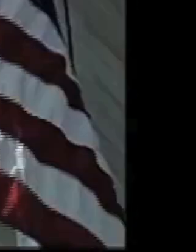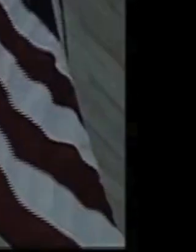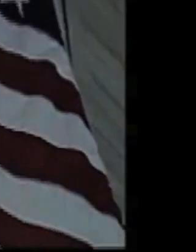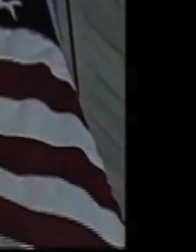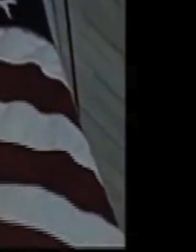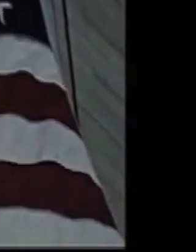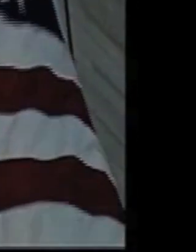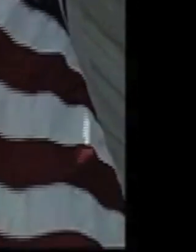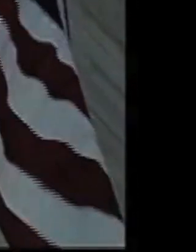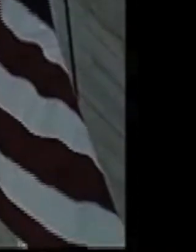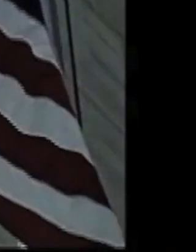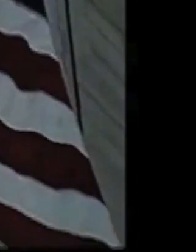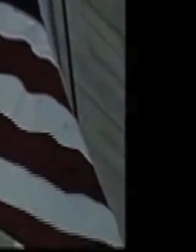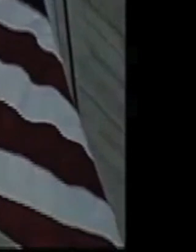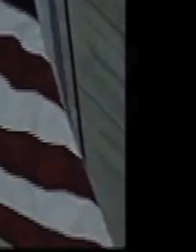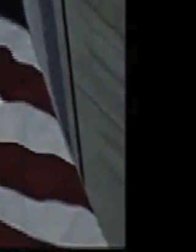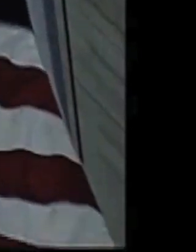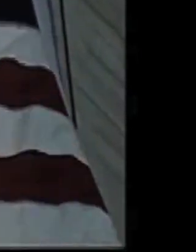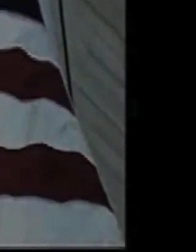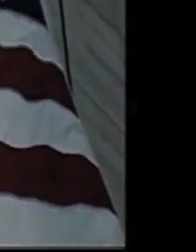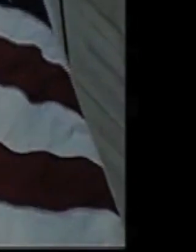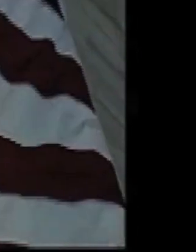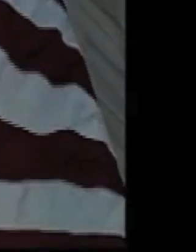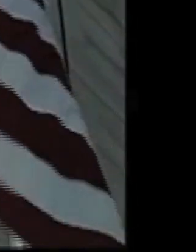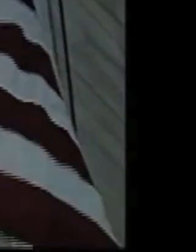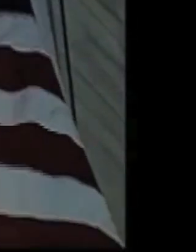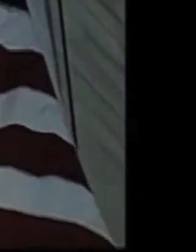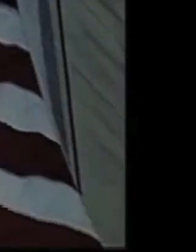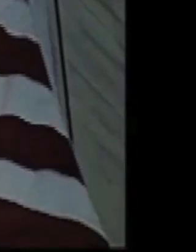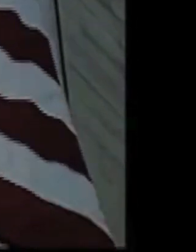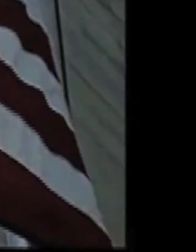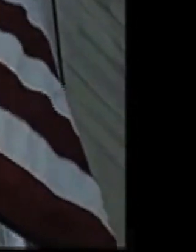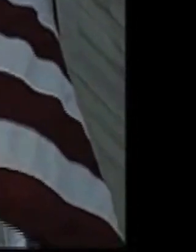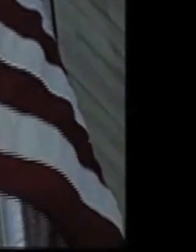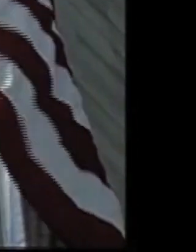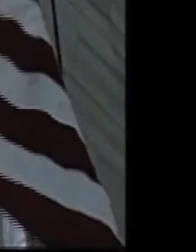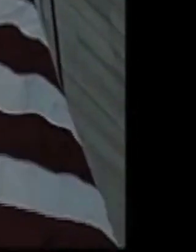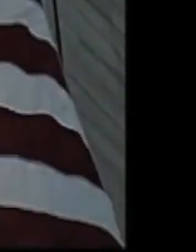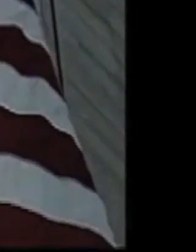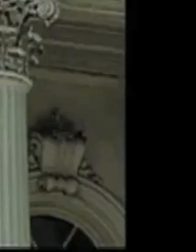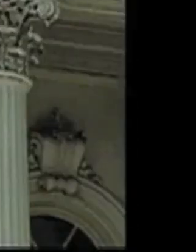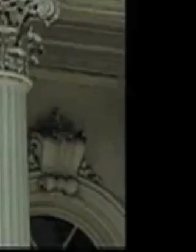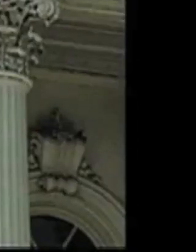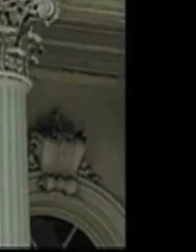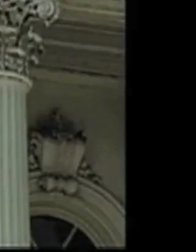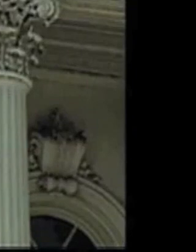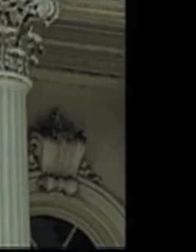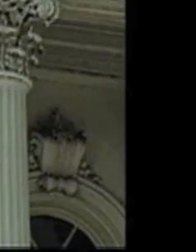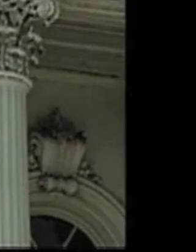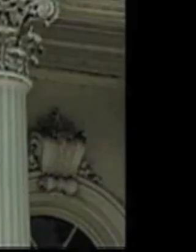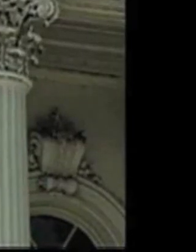I pledge allegiance to the flag of the United States of America and to the republic for which it stands,